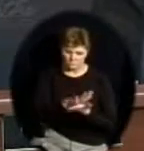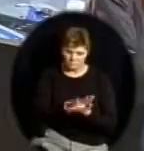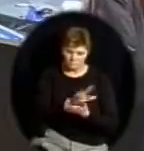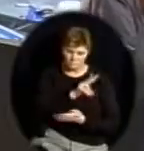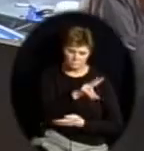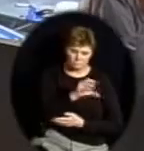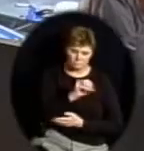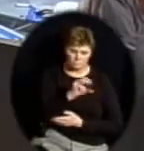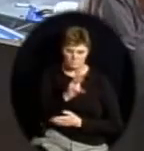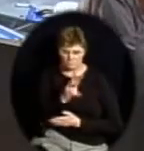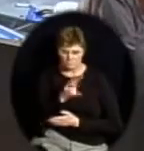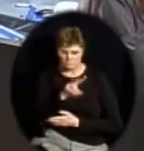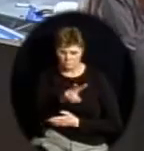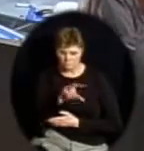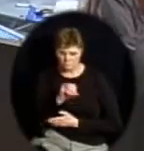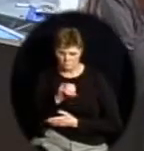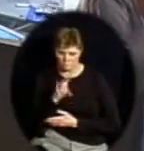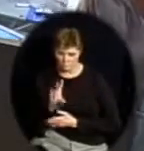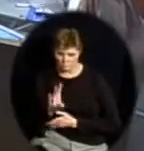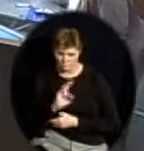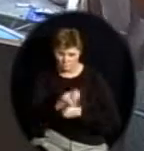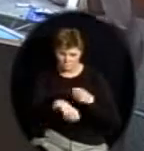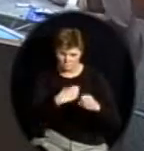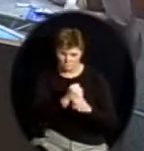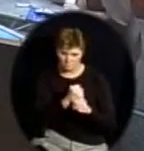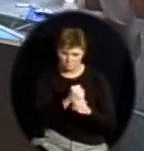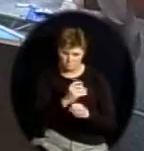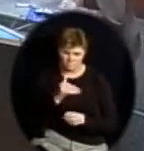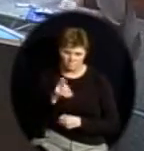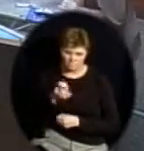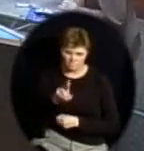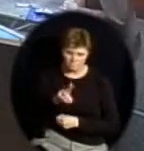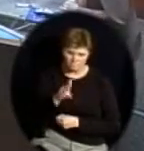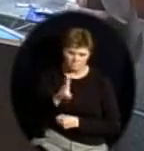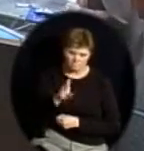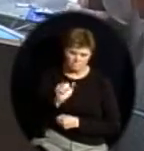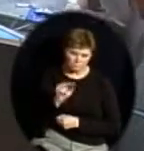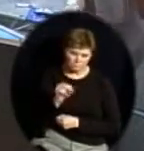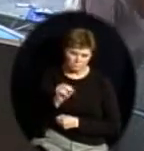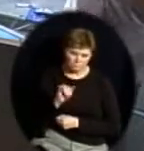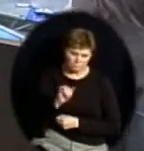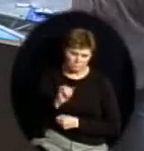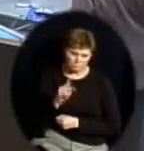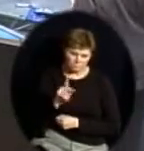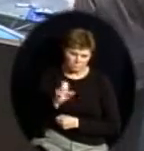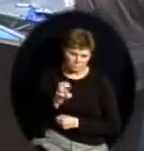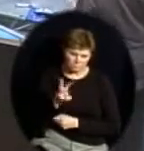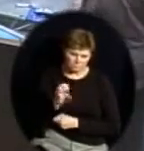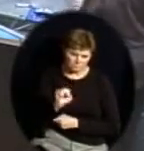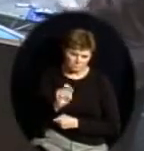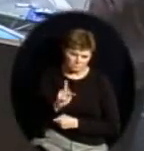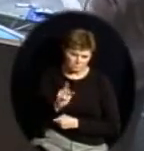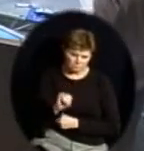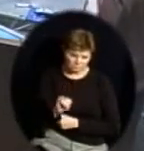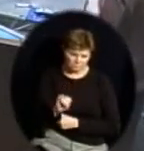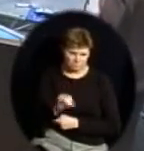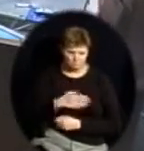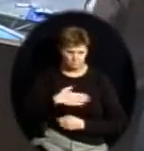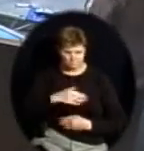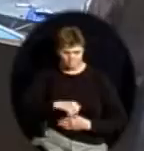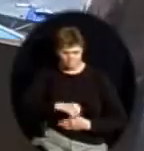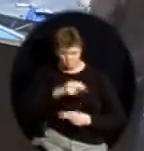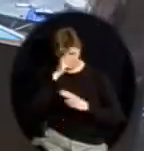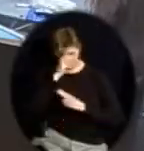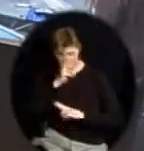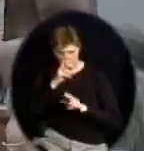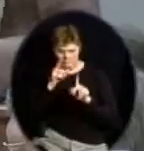is going to present this item. Good evening. Good evening. It's my privilege to have the opportunity to talk to you